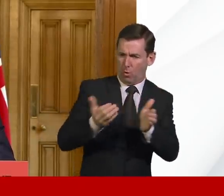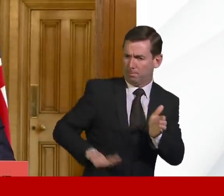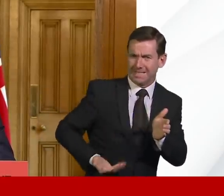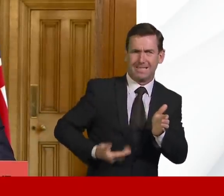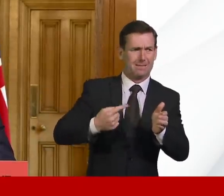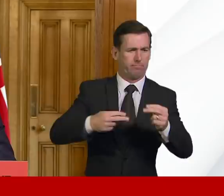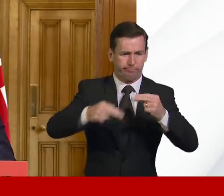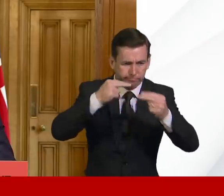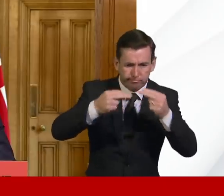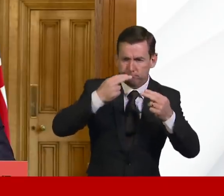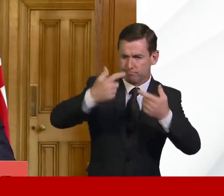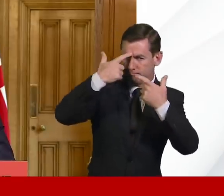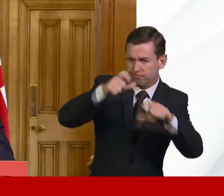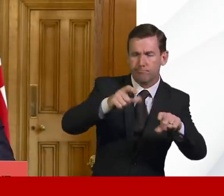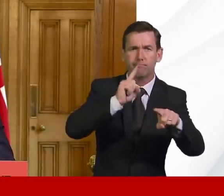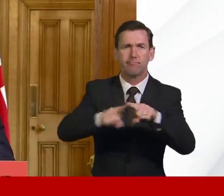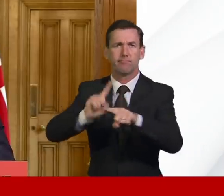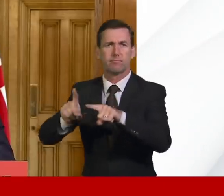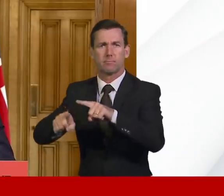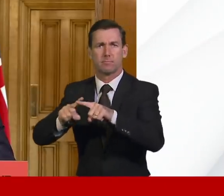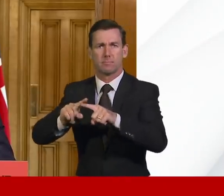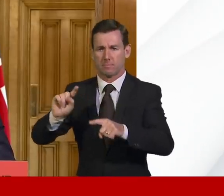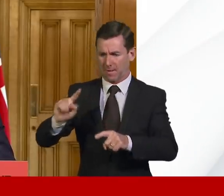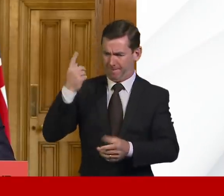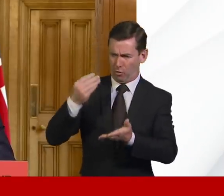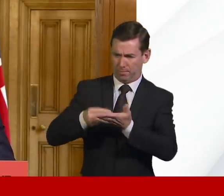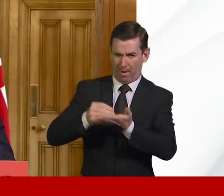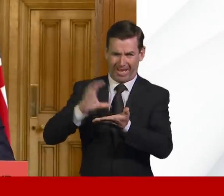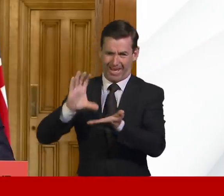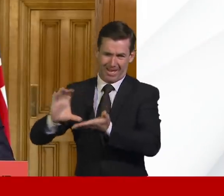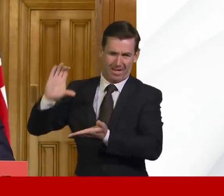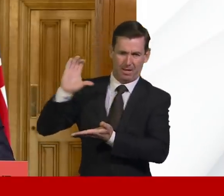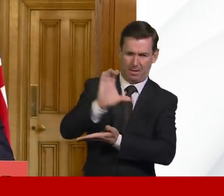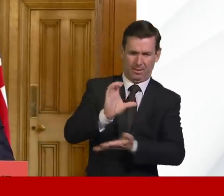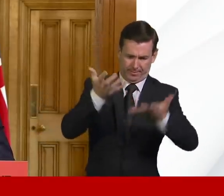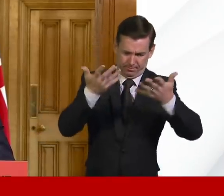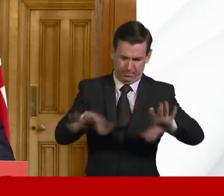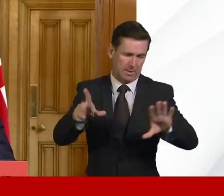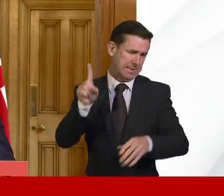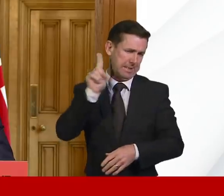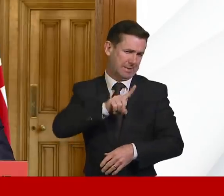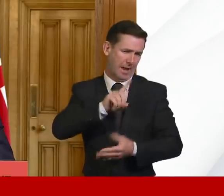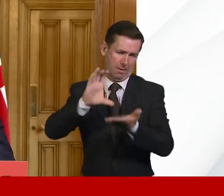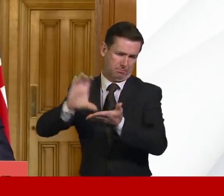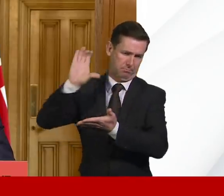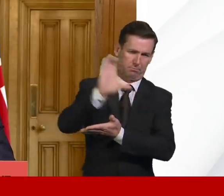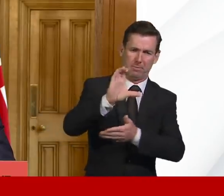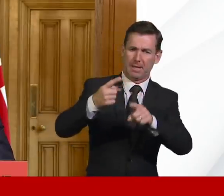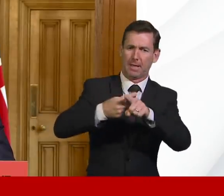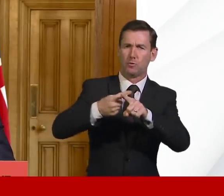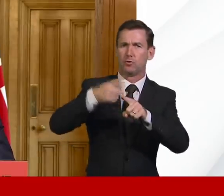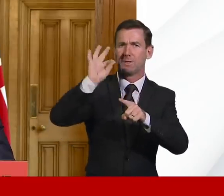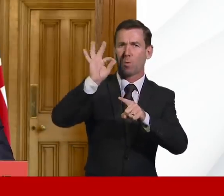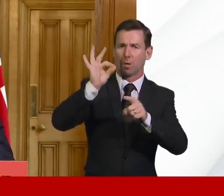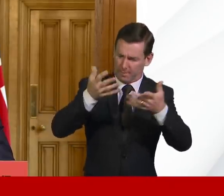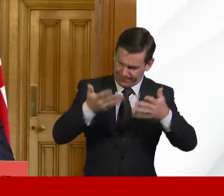leisure sectors. The first tranche of funding arrived with the English councils yesterday. And I want to ensure that